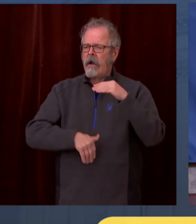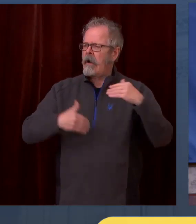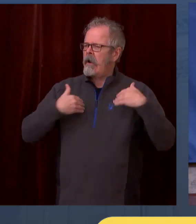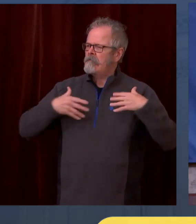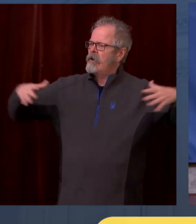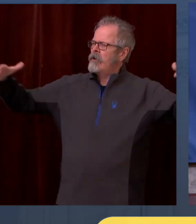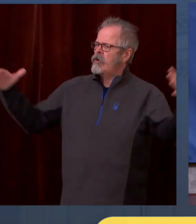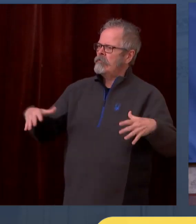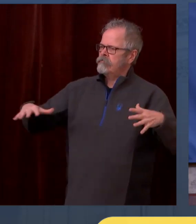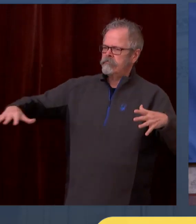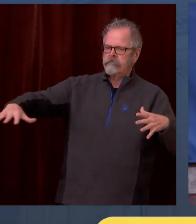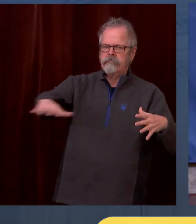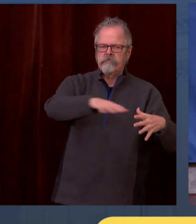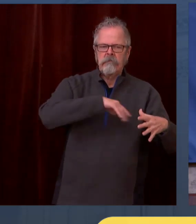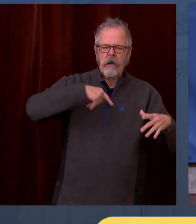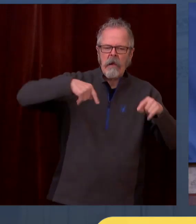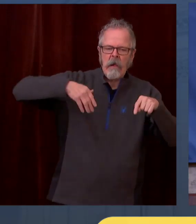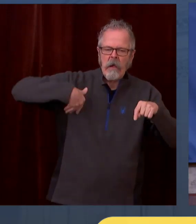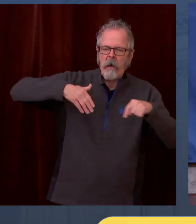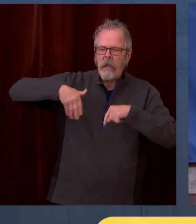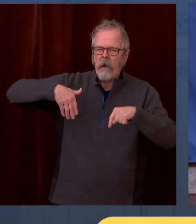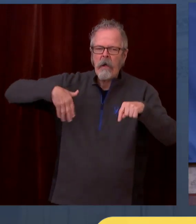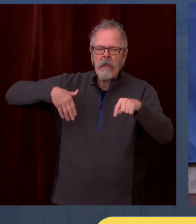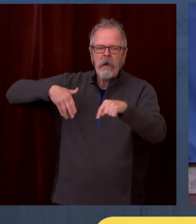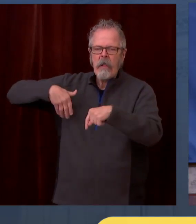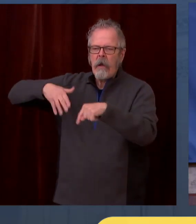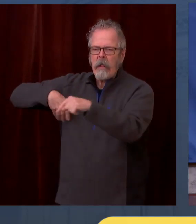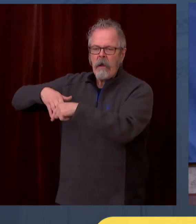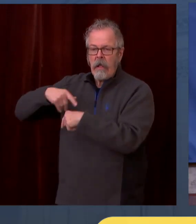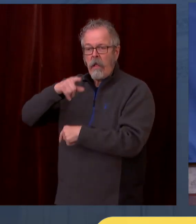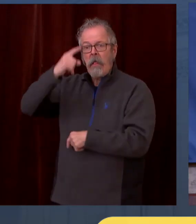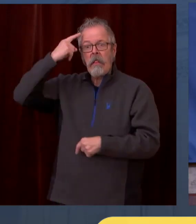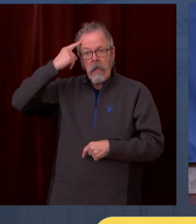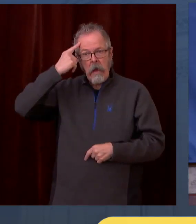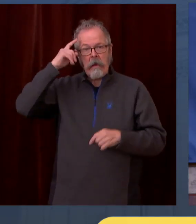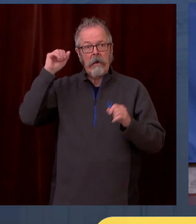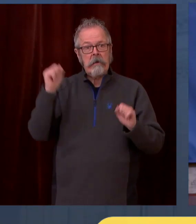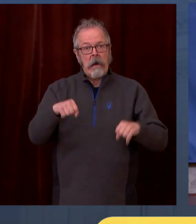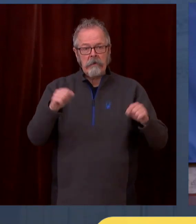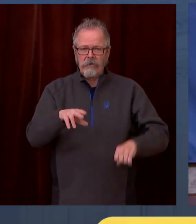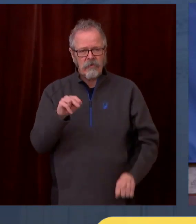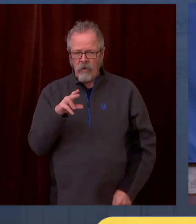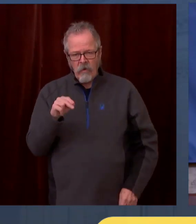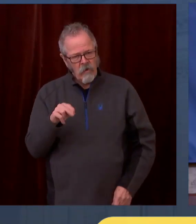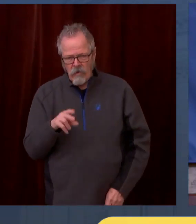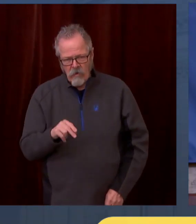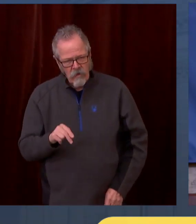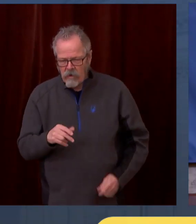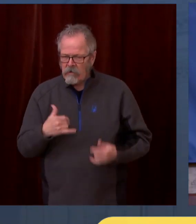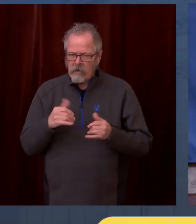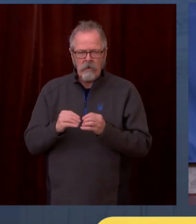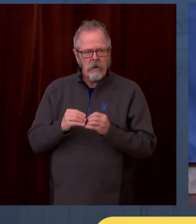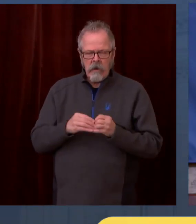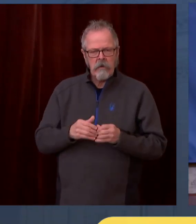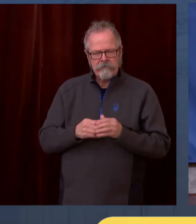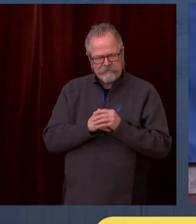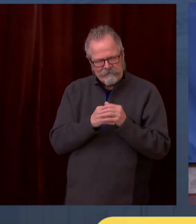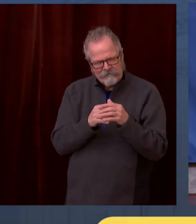some hospitalizations and certainly deaths as a result of the vaccination itself, even before we get to 70%.